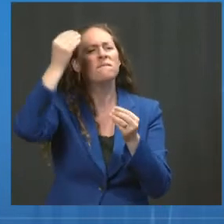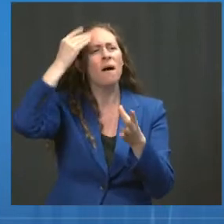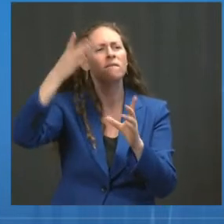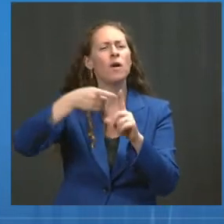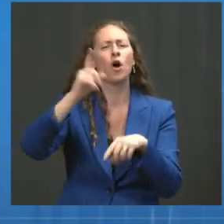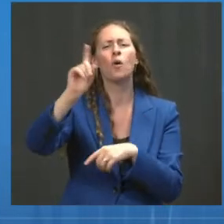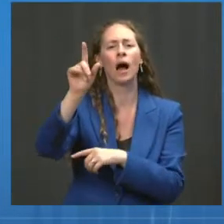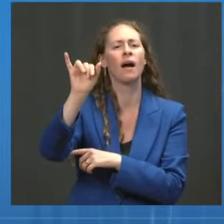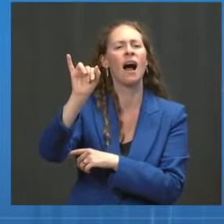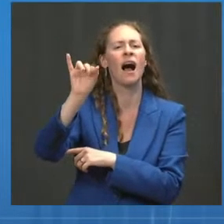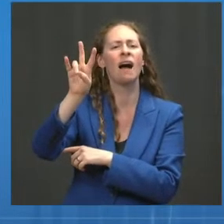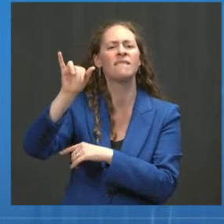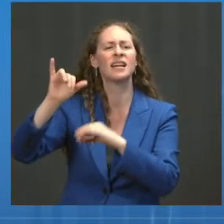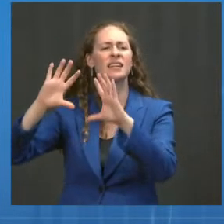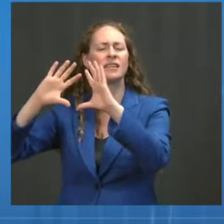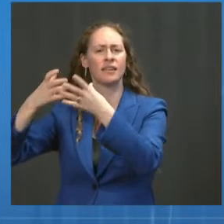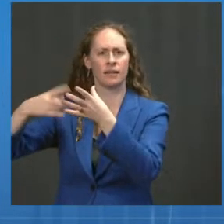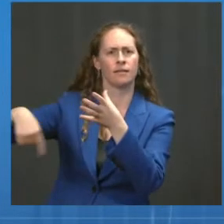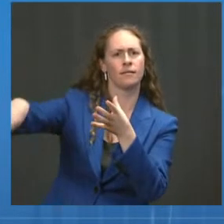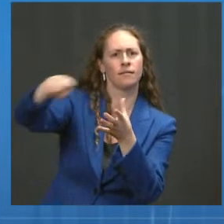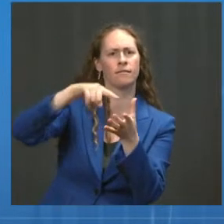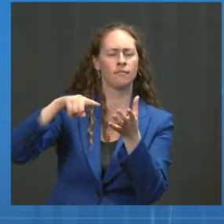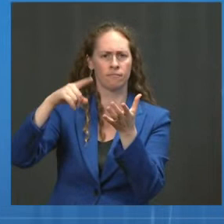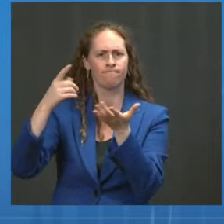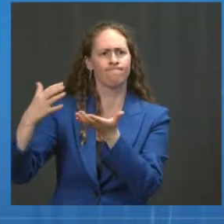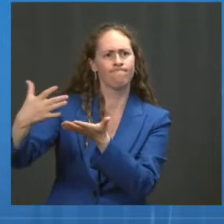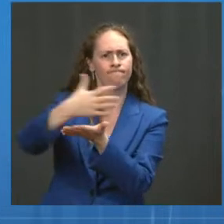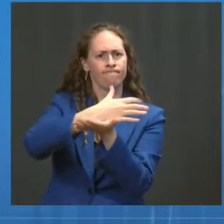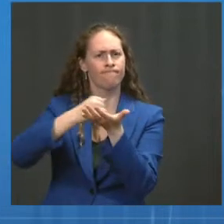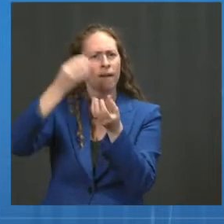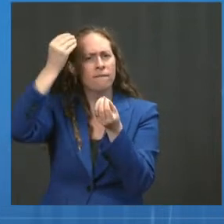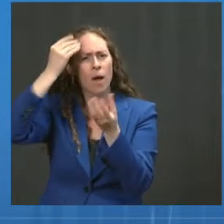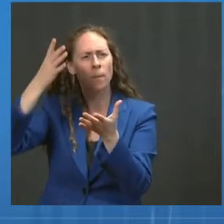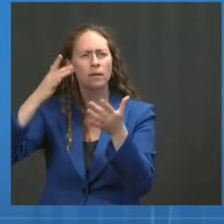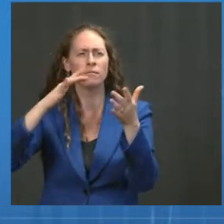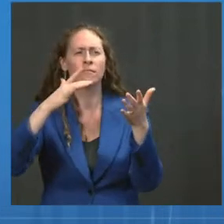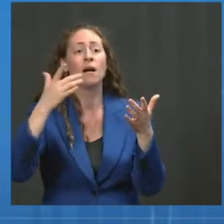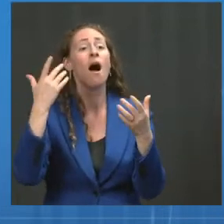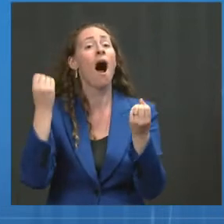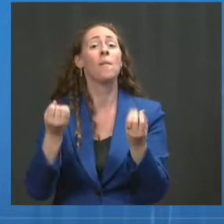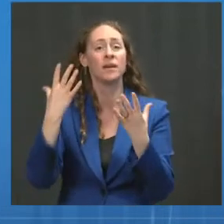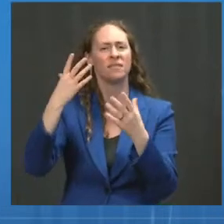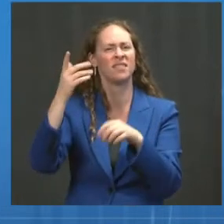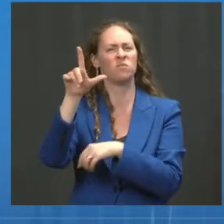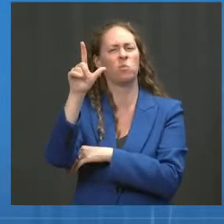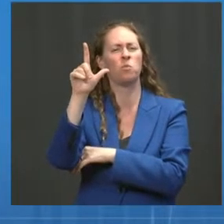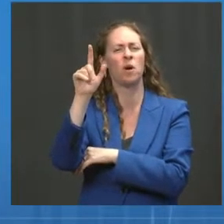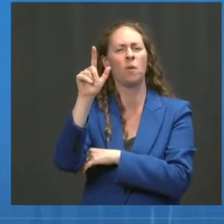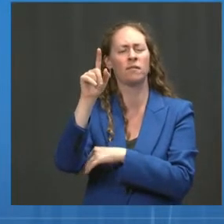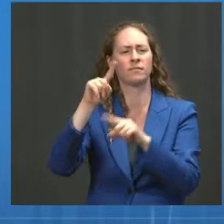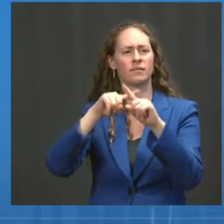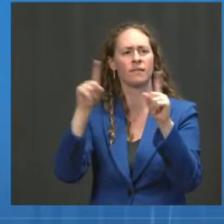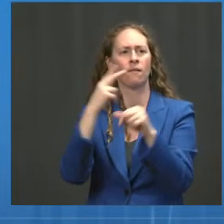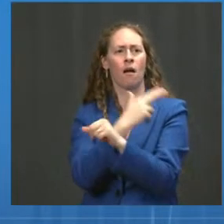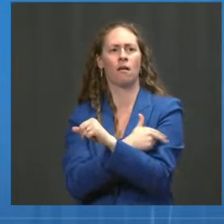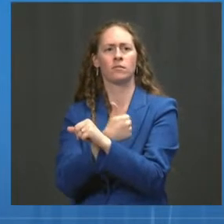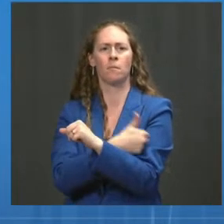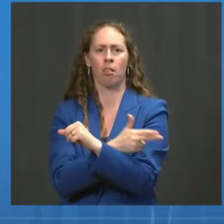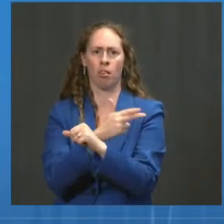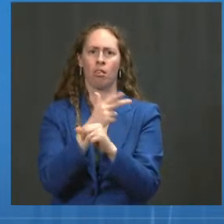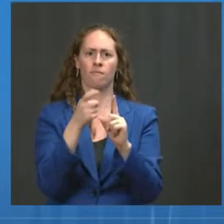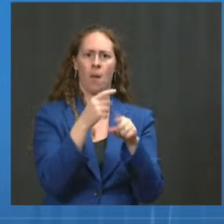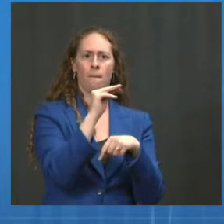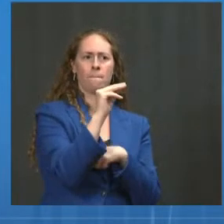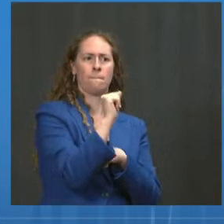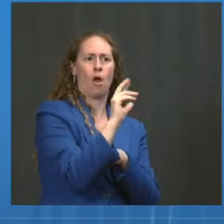3,000 adults admitted to 21 hospitals across 18 states between March and mid-July. This